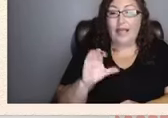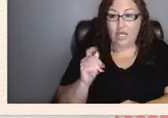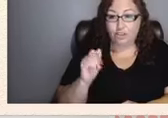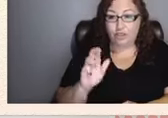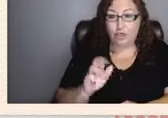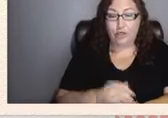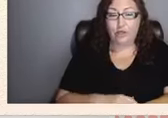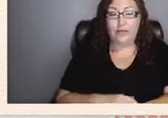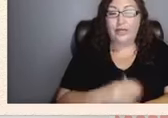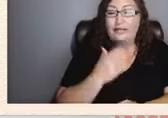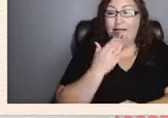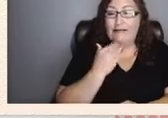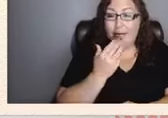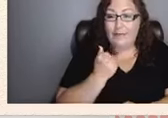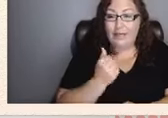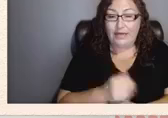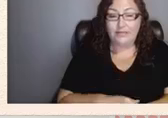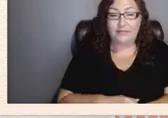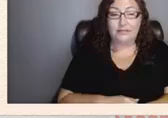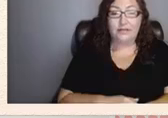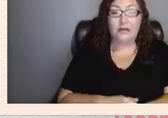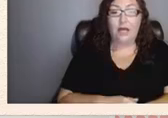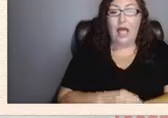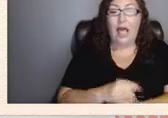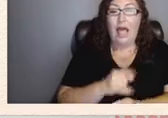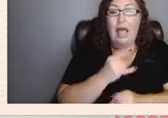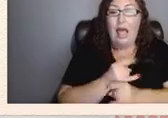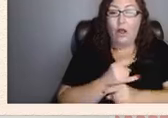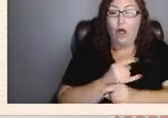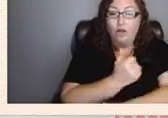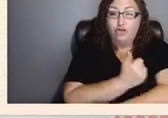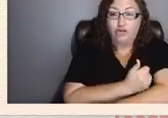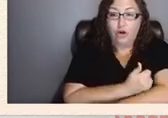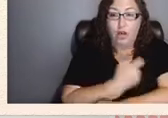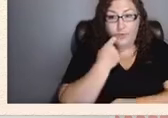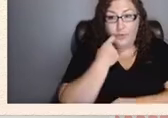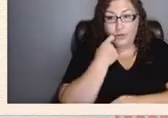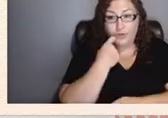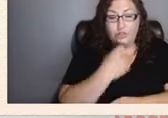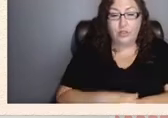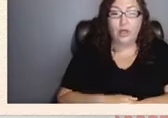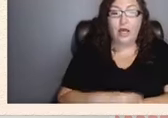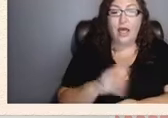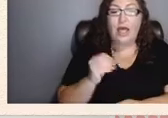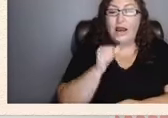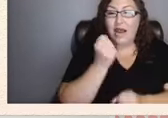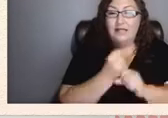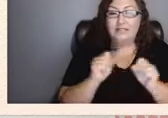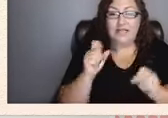diabetes alcohol and drug abuse and unsafe sex